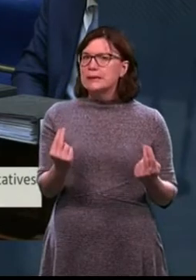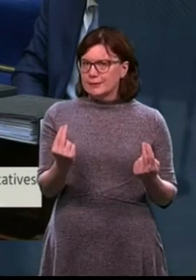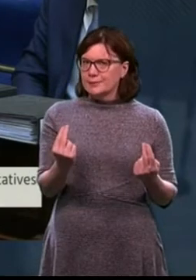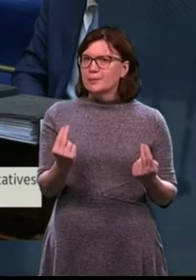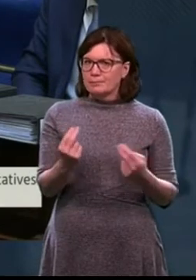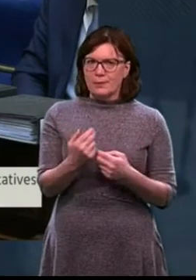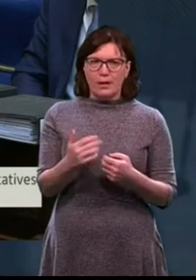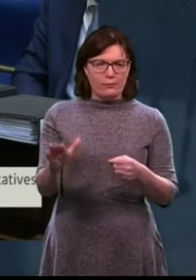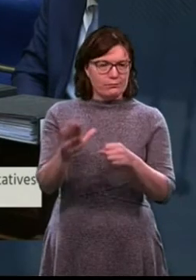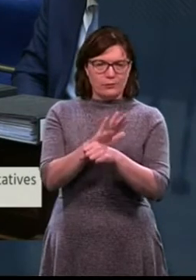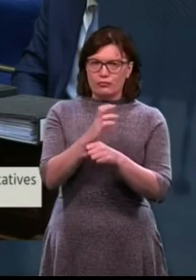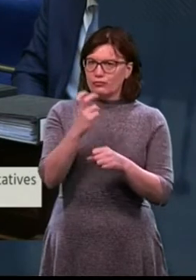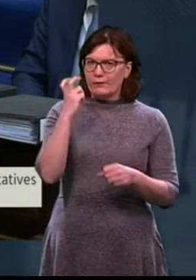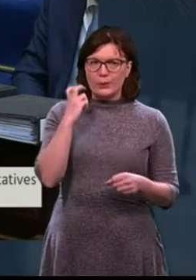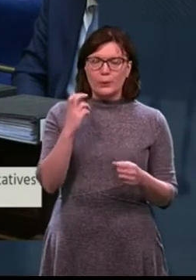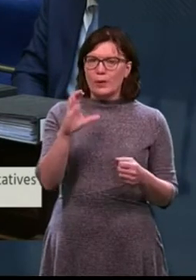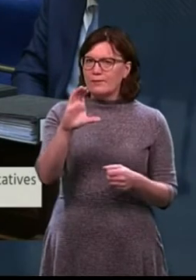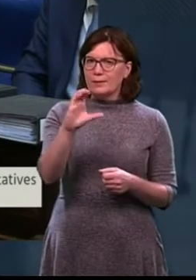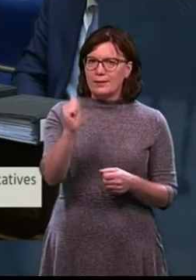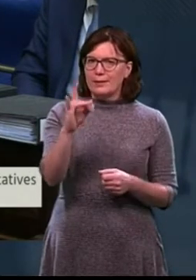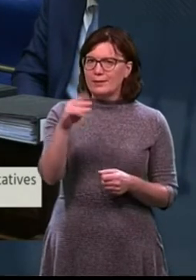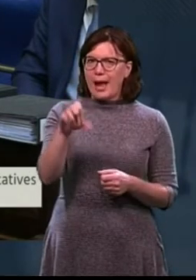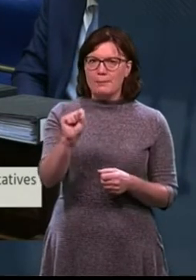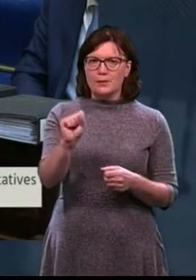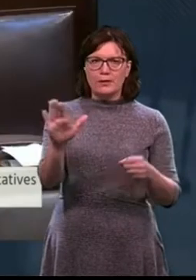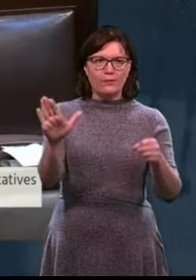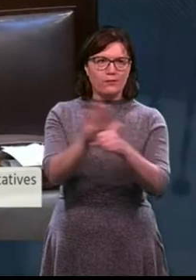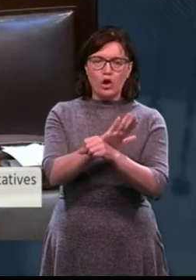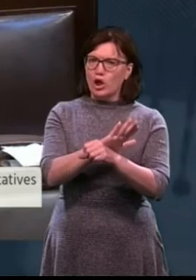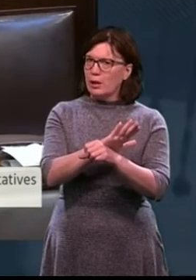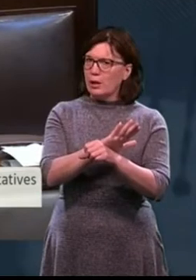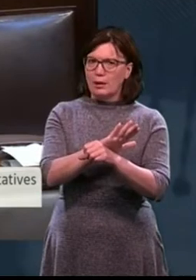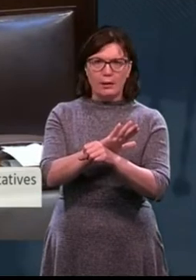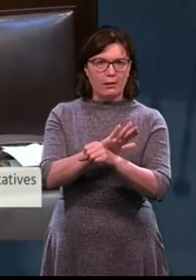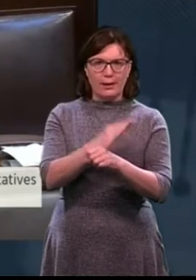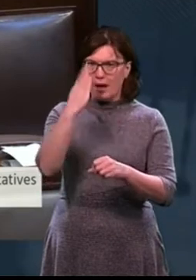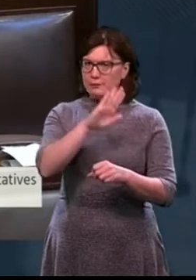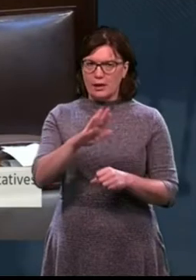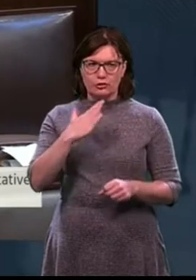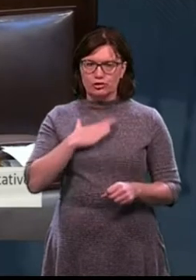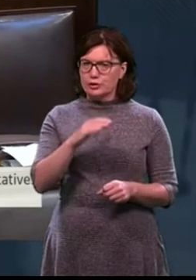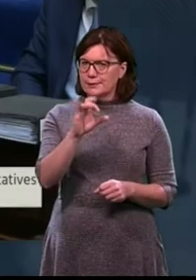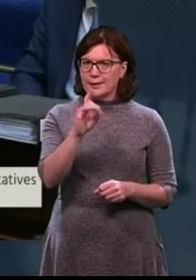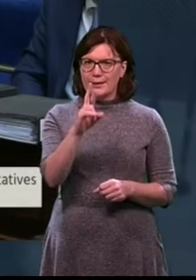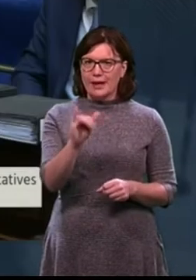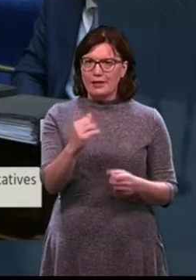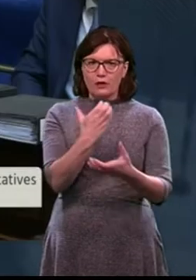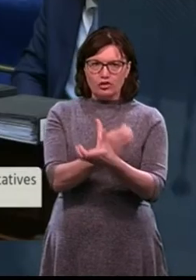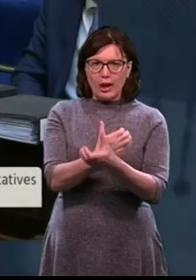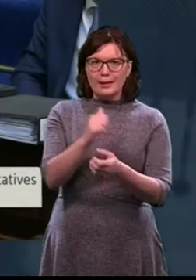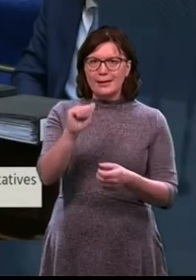not just of South Kerry, but of the overall situation pertaining to child and adolescent mental health.